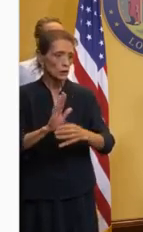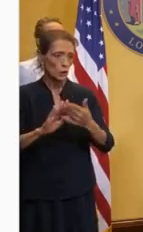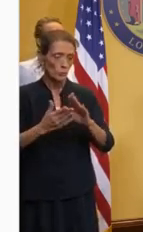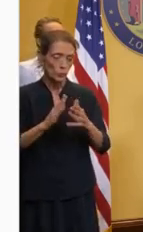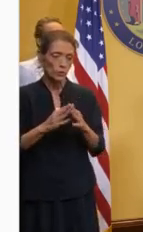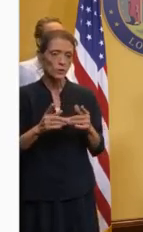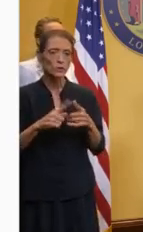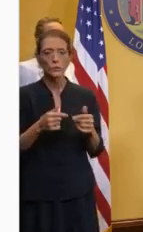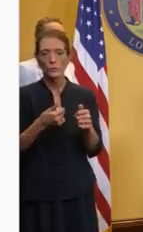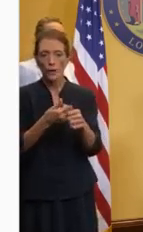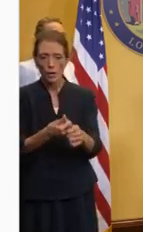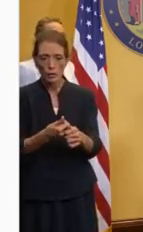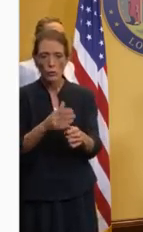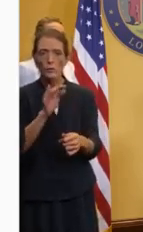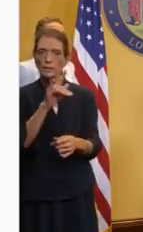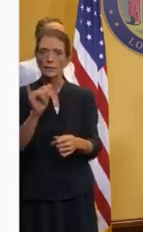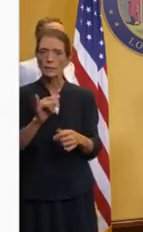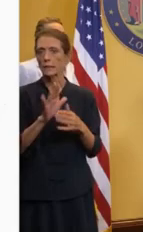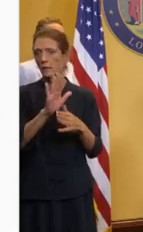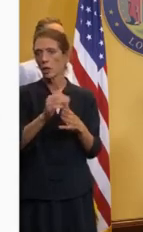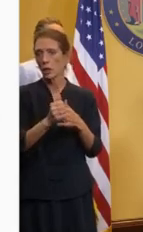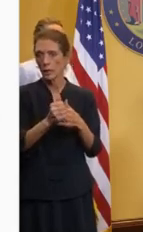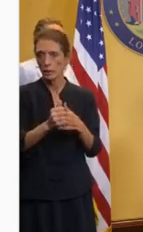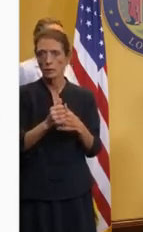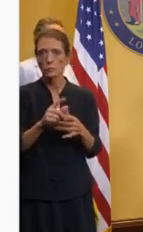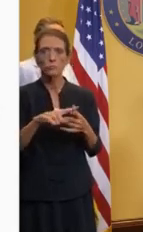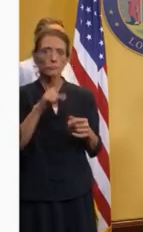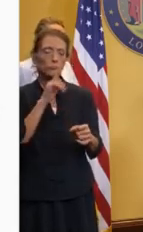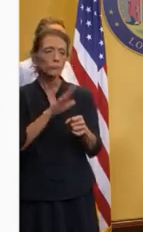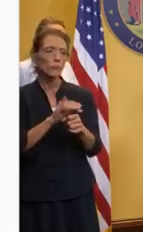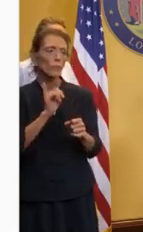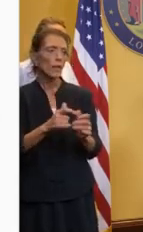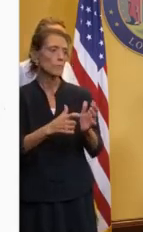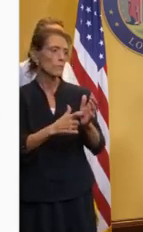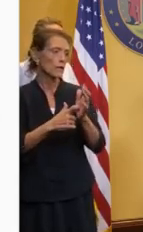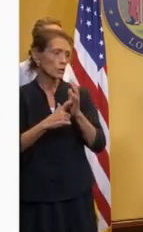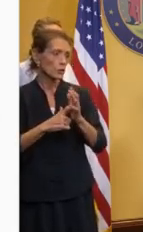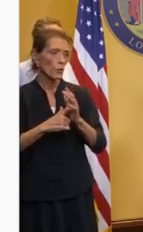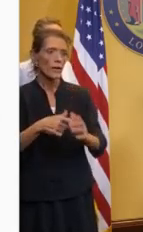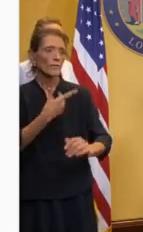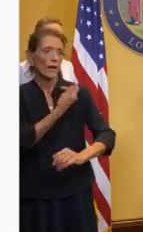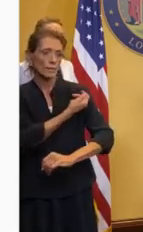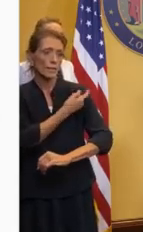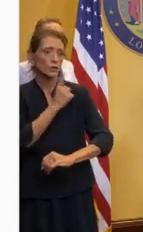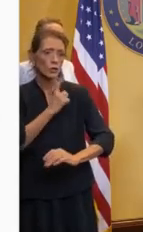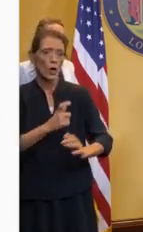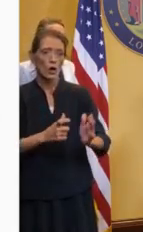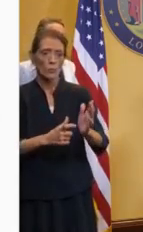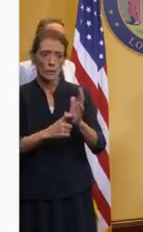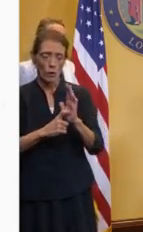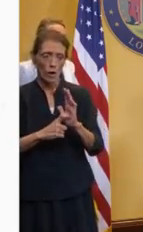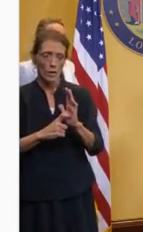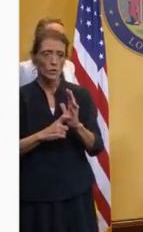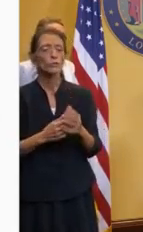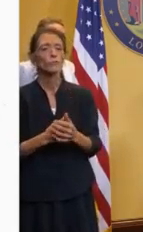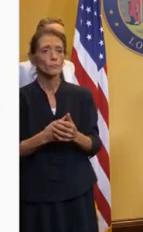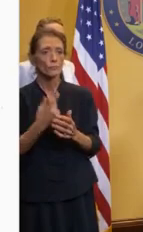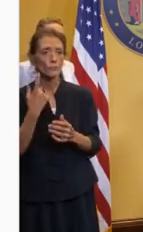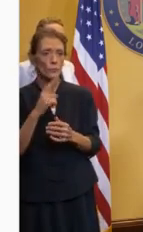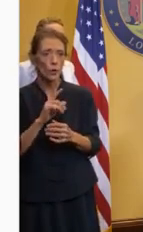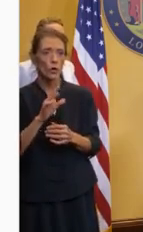to follow the city's lead in ensuring that mandatory vaccinations are required for your